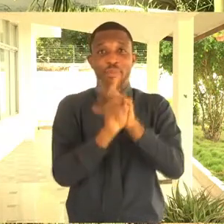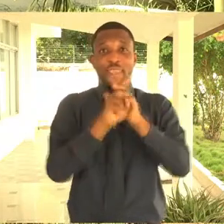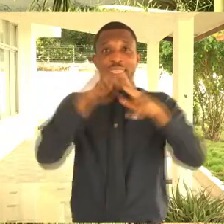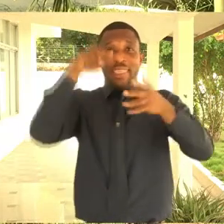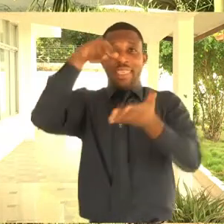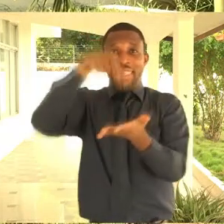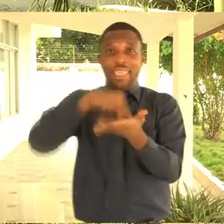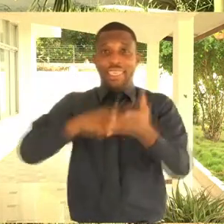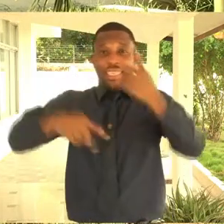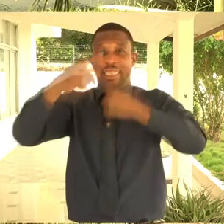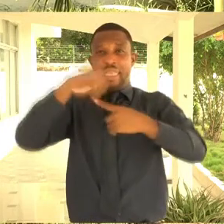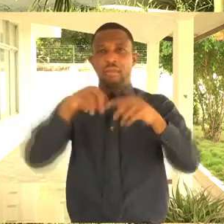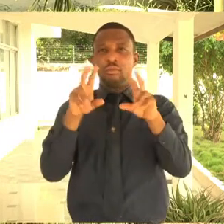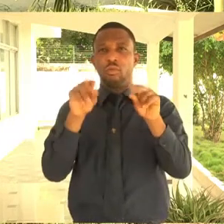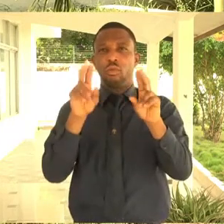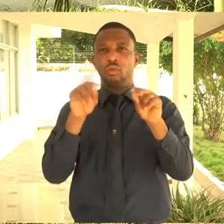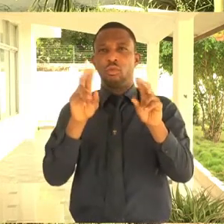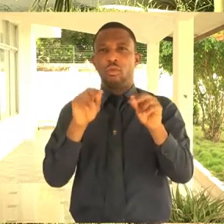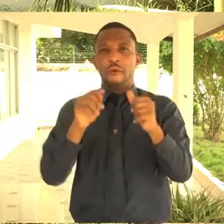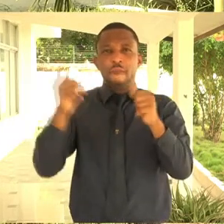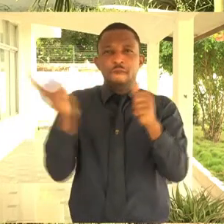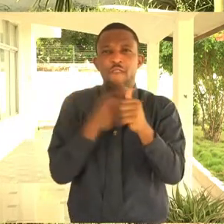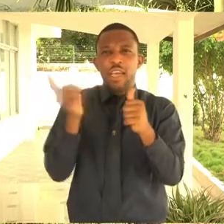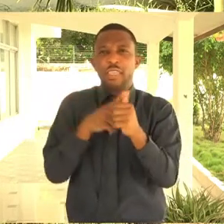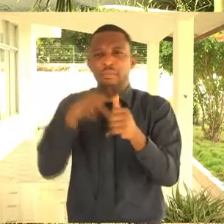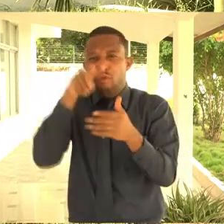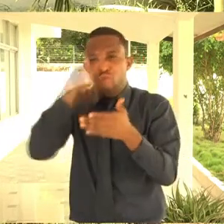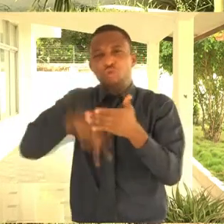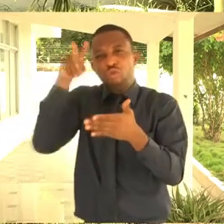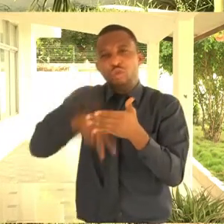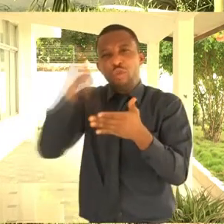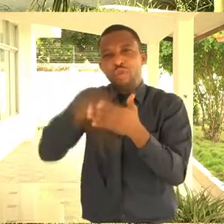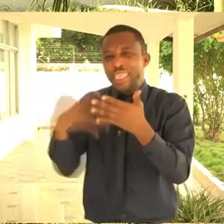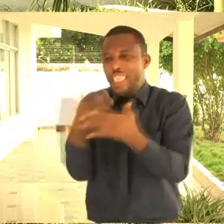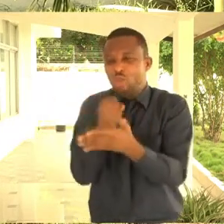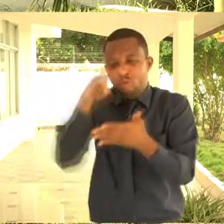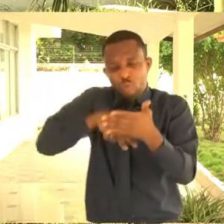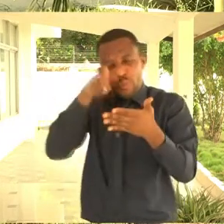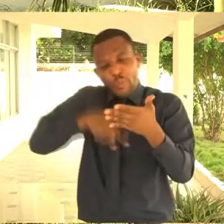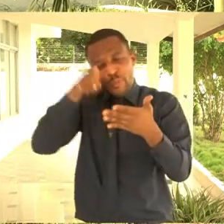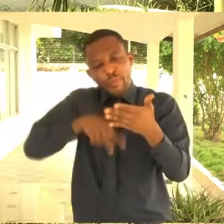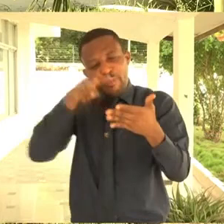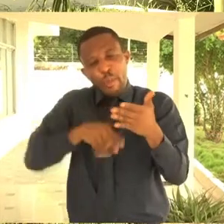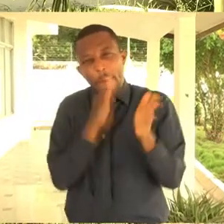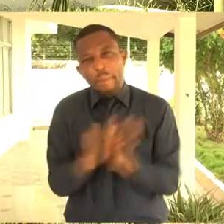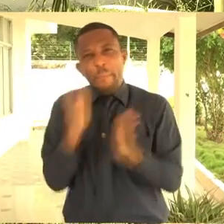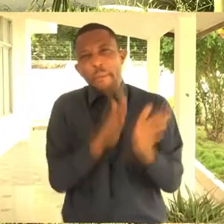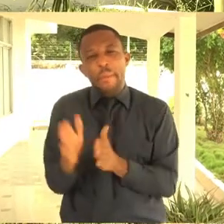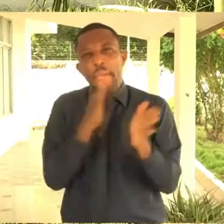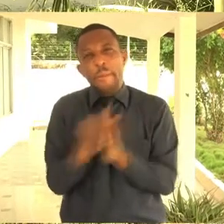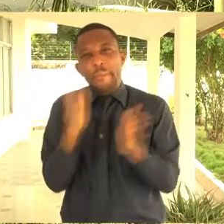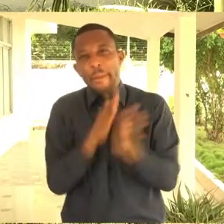about it, you listen to the voiceovers and everything. So it will keep you in shape. You are not surprised on set.